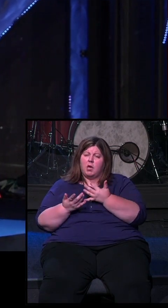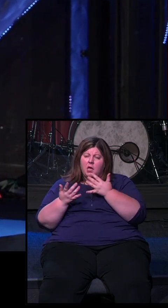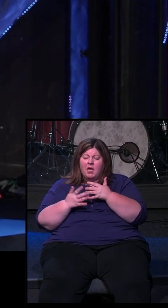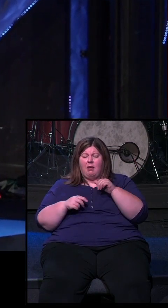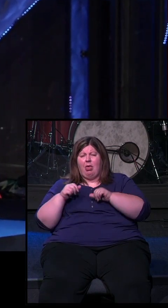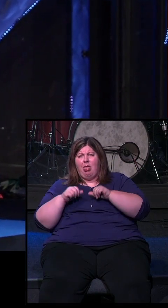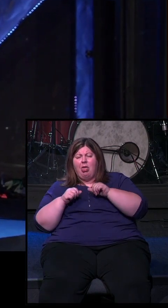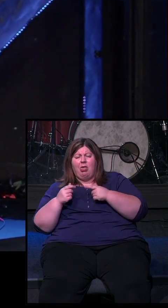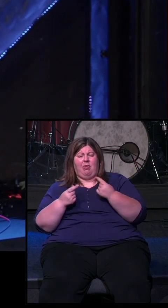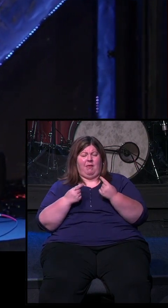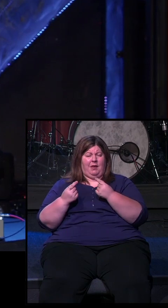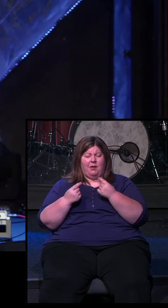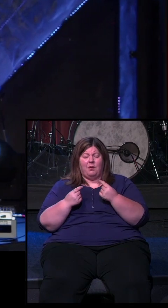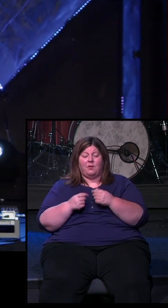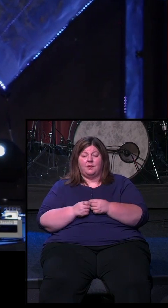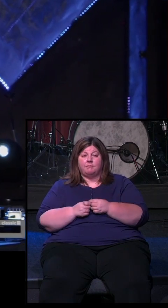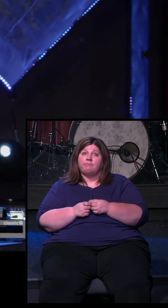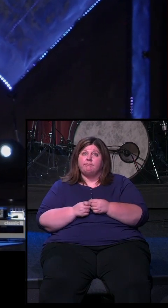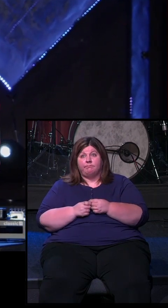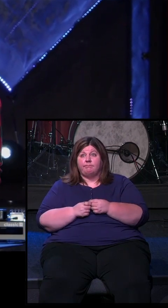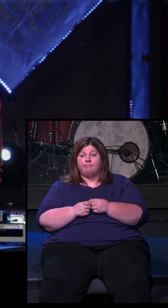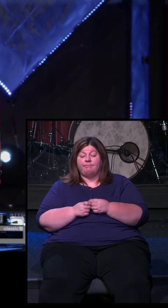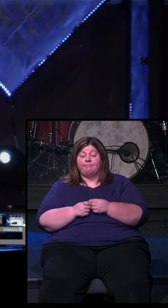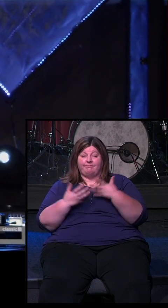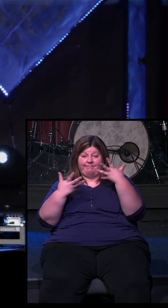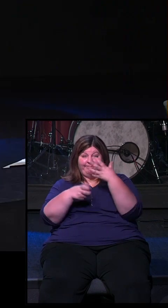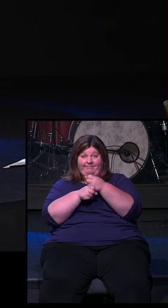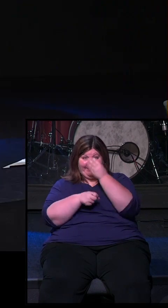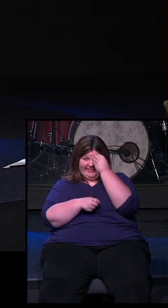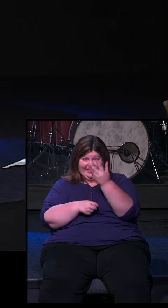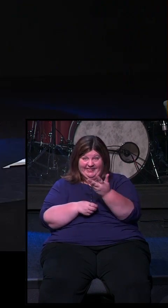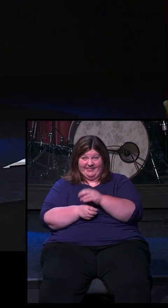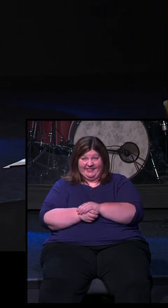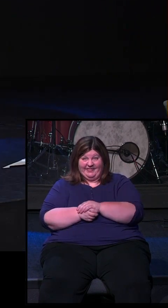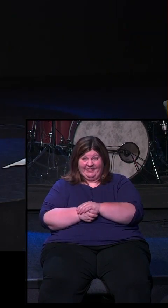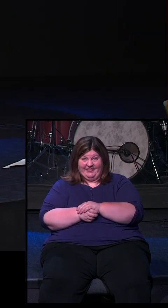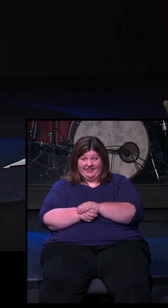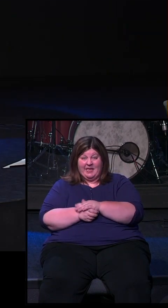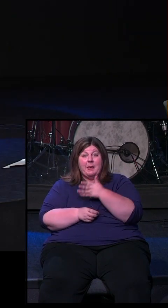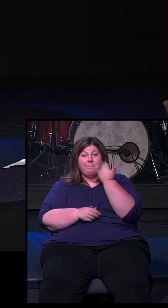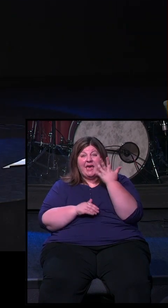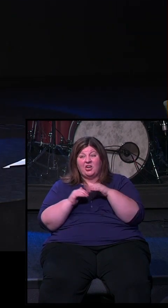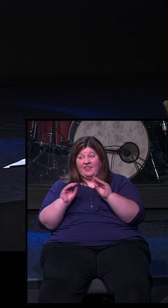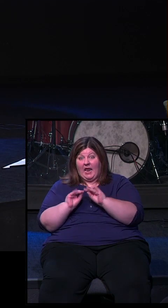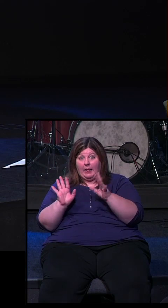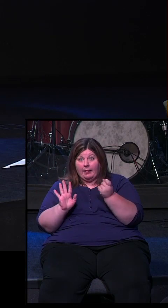what's going to happen. So here's what I would say. Here's what I came to tell you today. What's better than clarity in our lives?